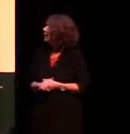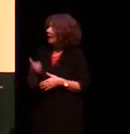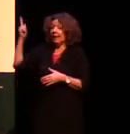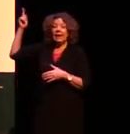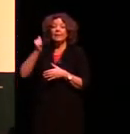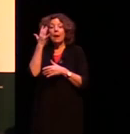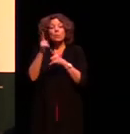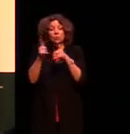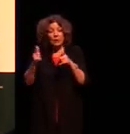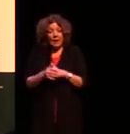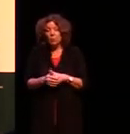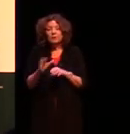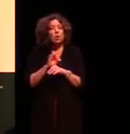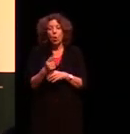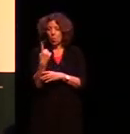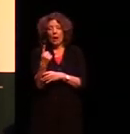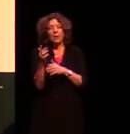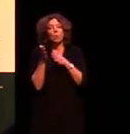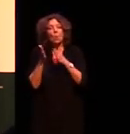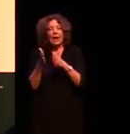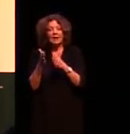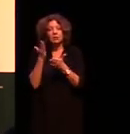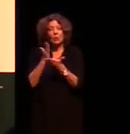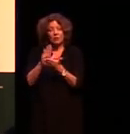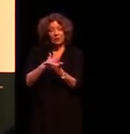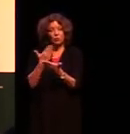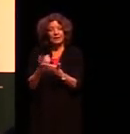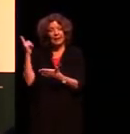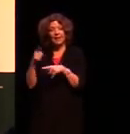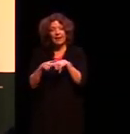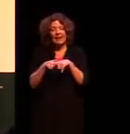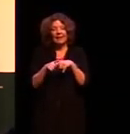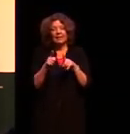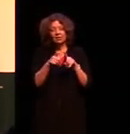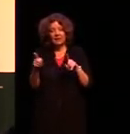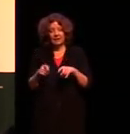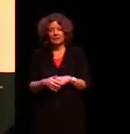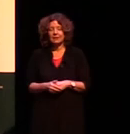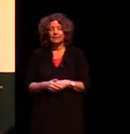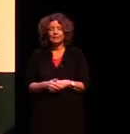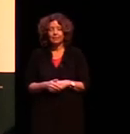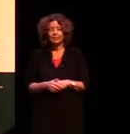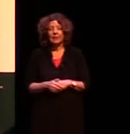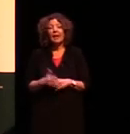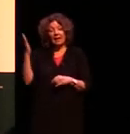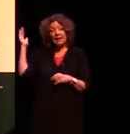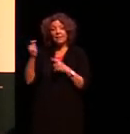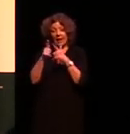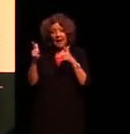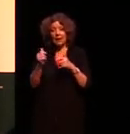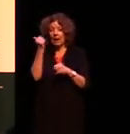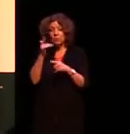Murimpatta there's actually no single way to translate this English sentence so in Murimpatta